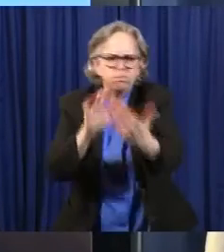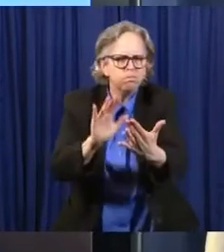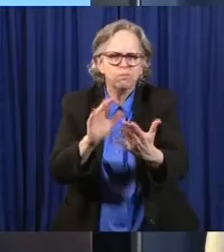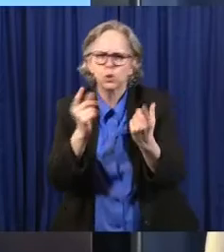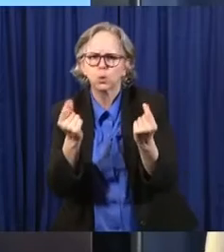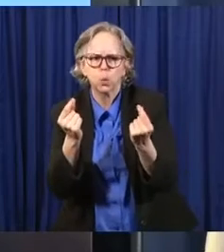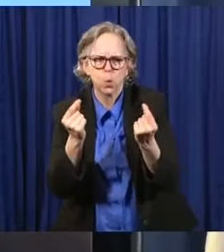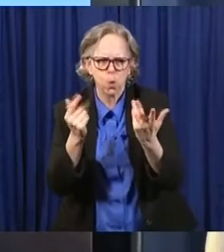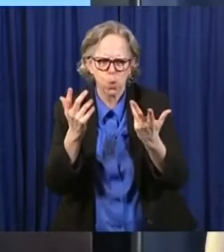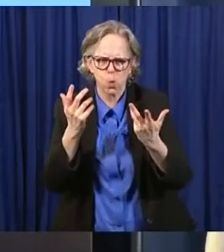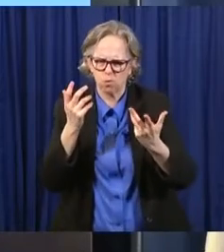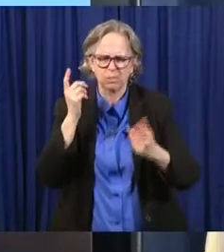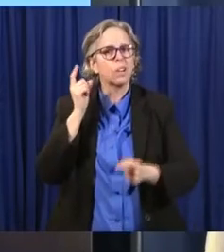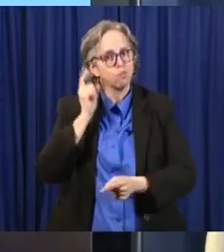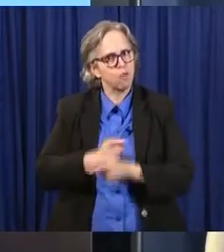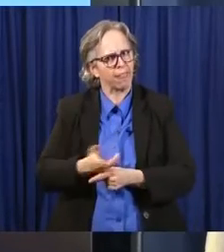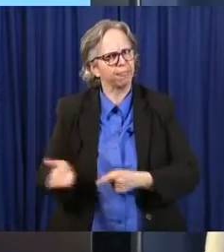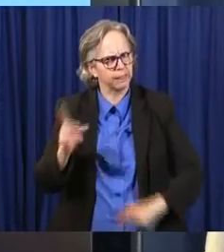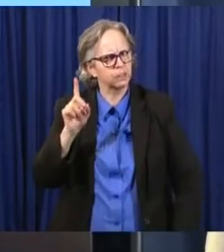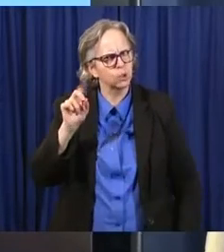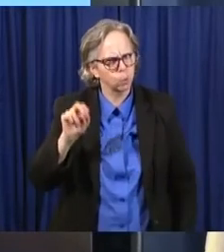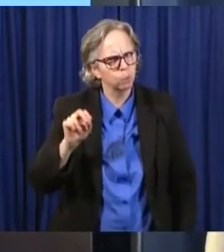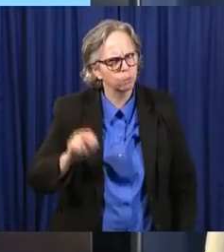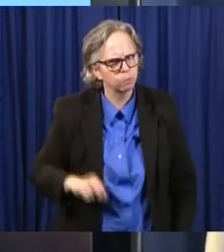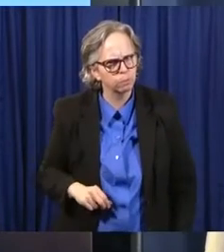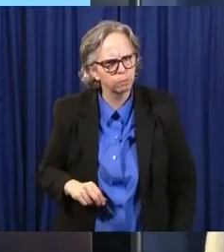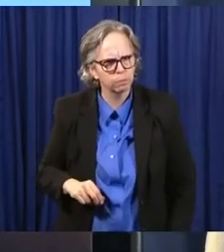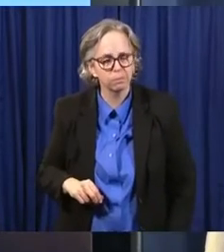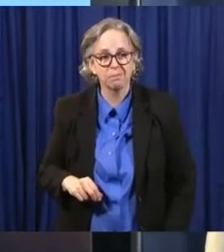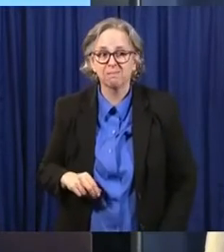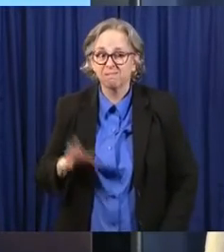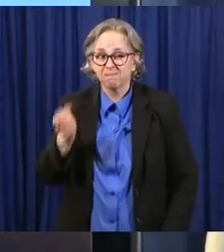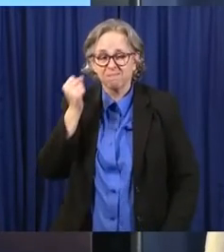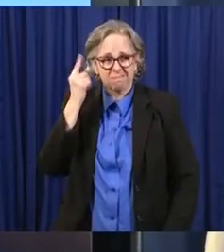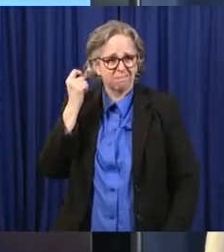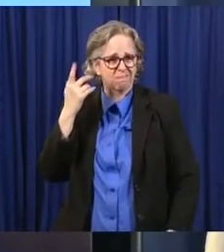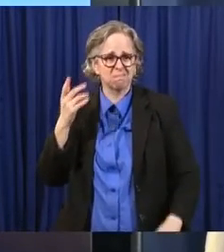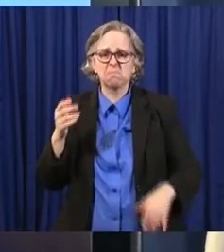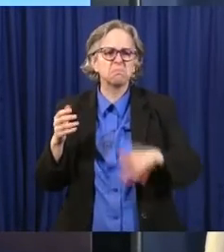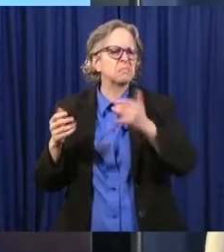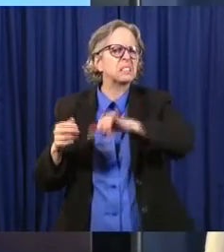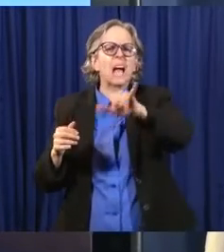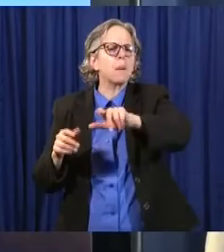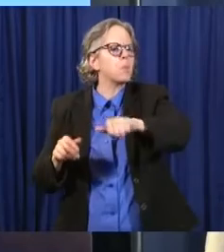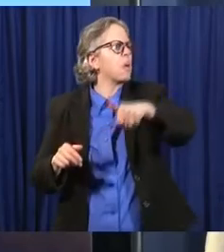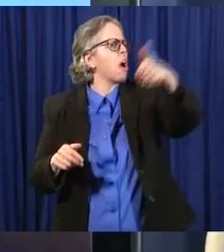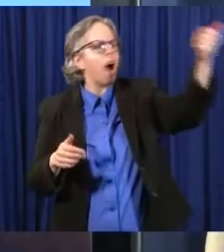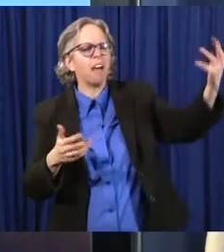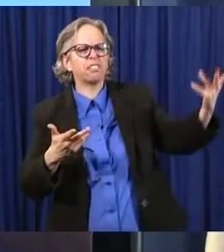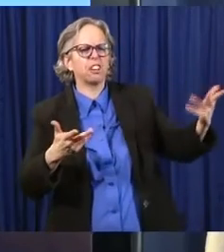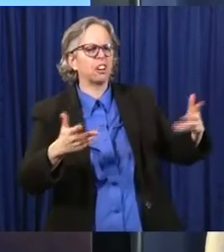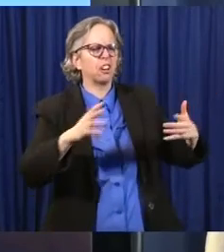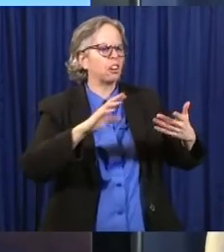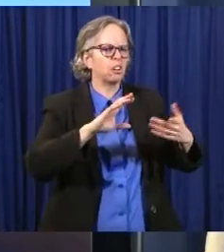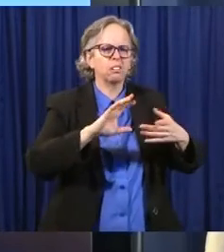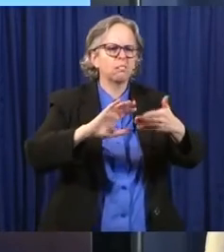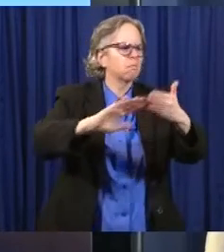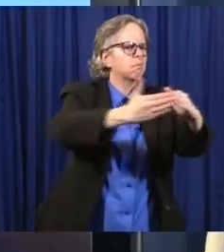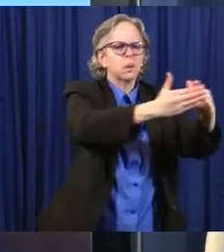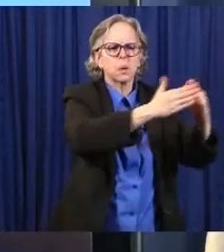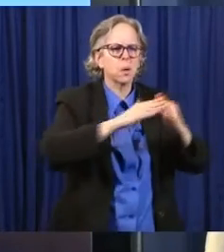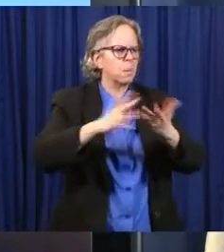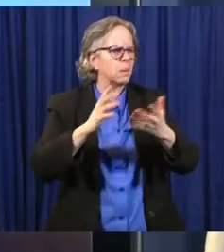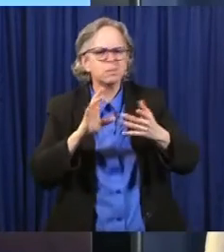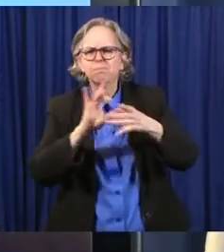we've dealt with during this crisis, it is connected to so many other things. And it will be important to have the best minds